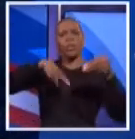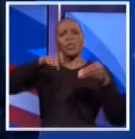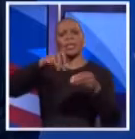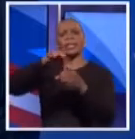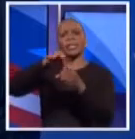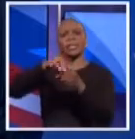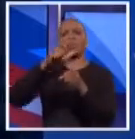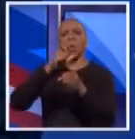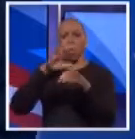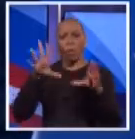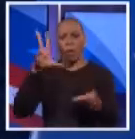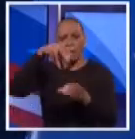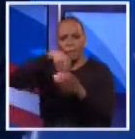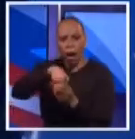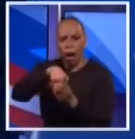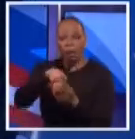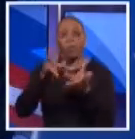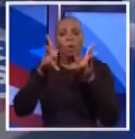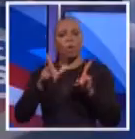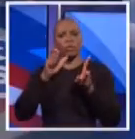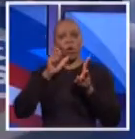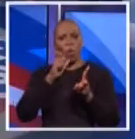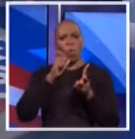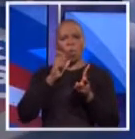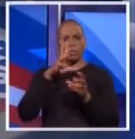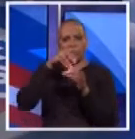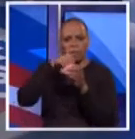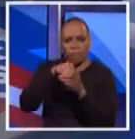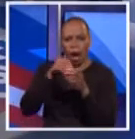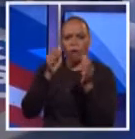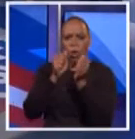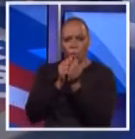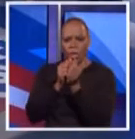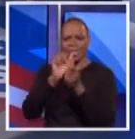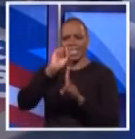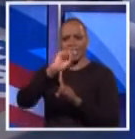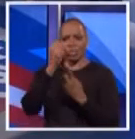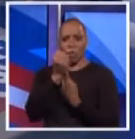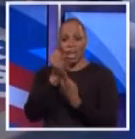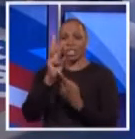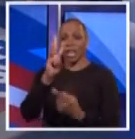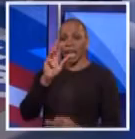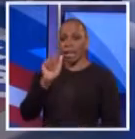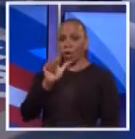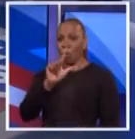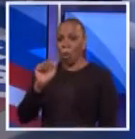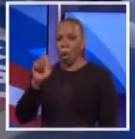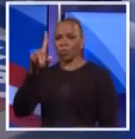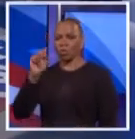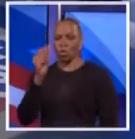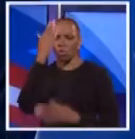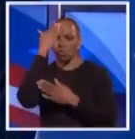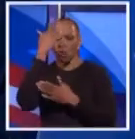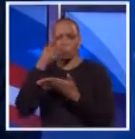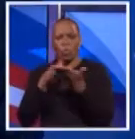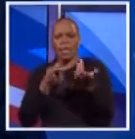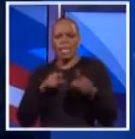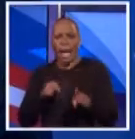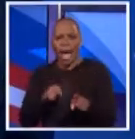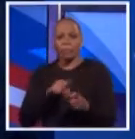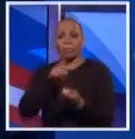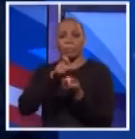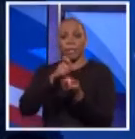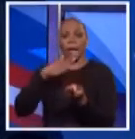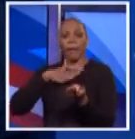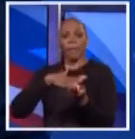active in the capital markets, somebody who has confronted the corruption on Wall Street, who knows where the games are being played. That is precisely why my